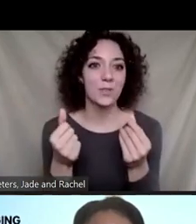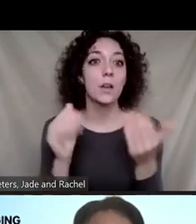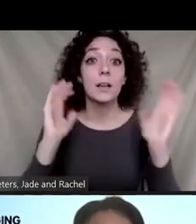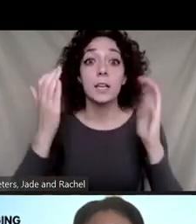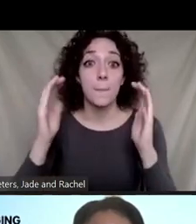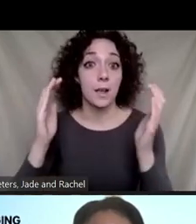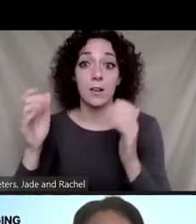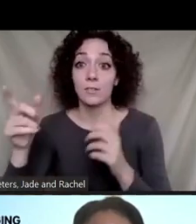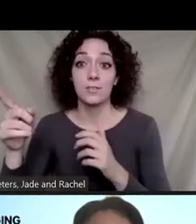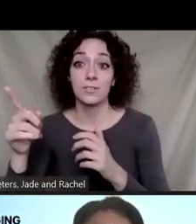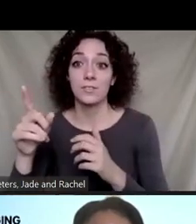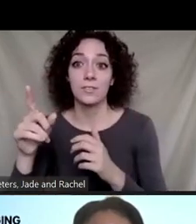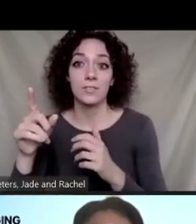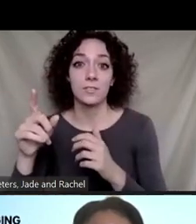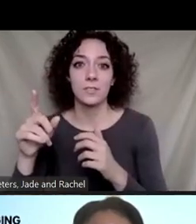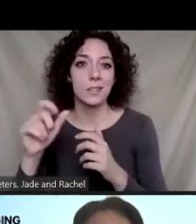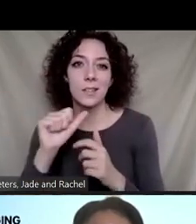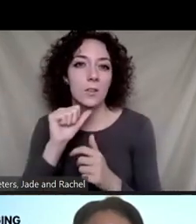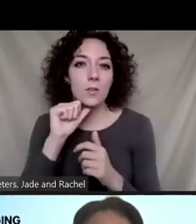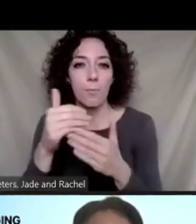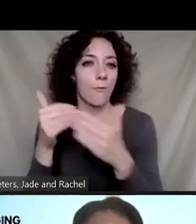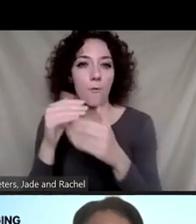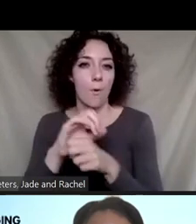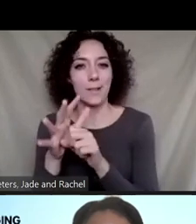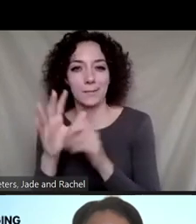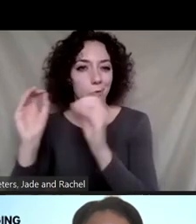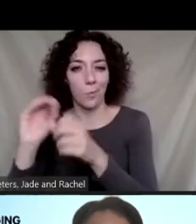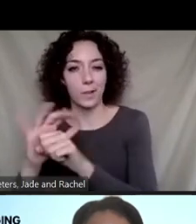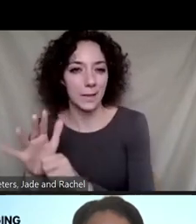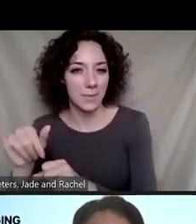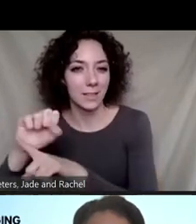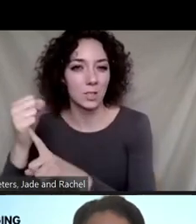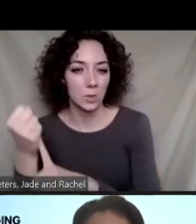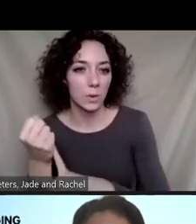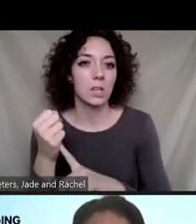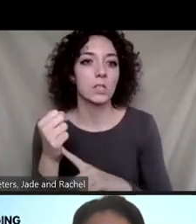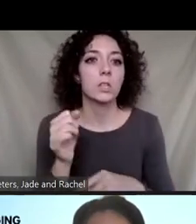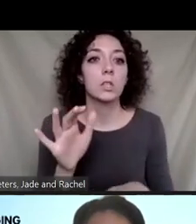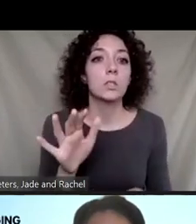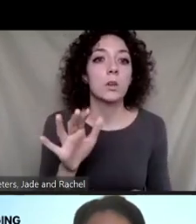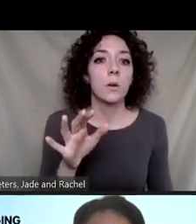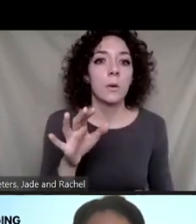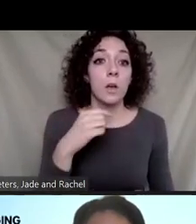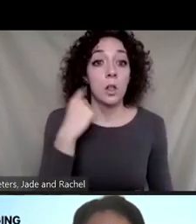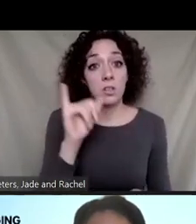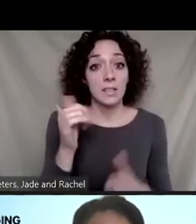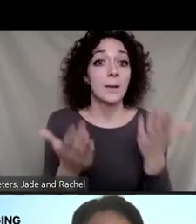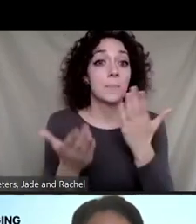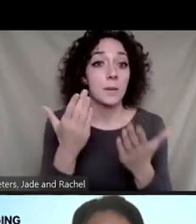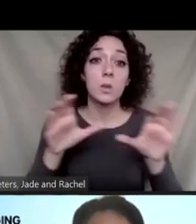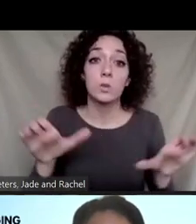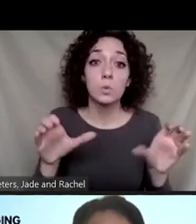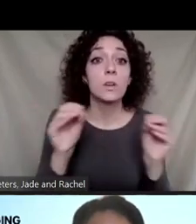pandemic situation. Dr. So I think it looks like maybe doing more